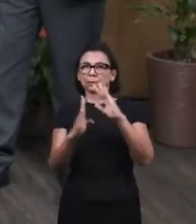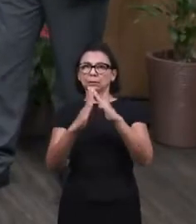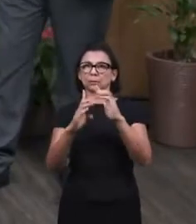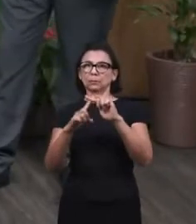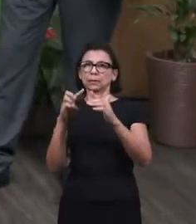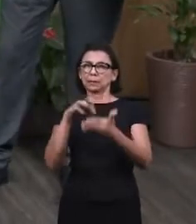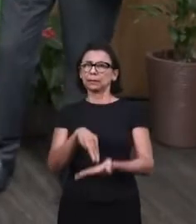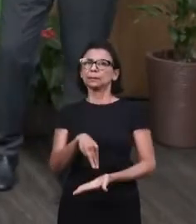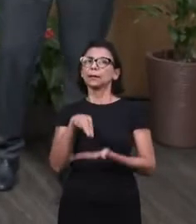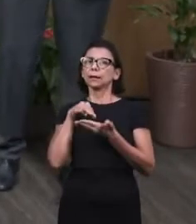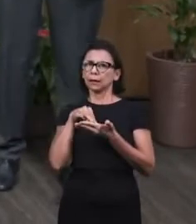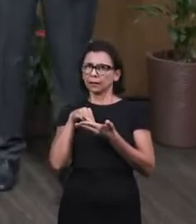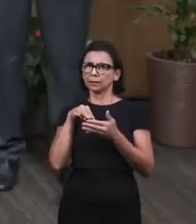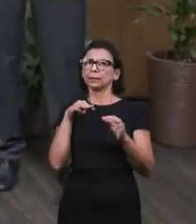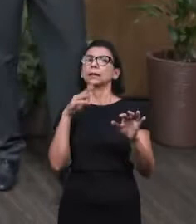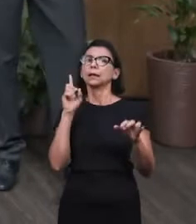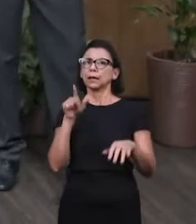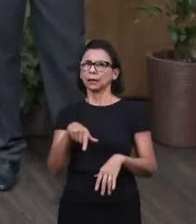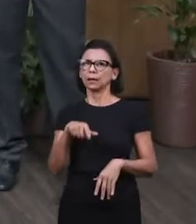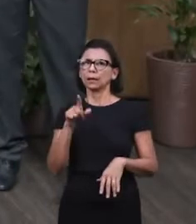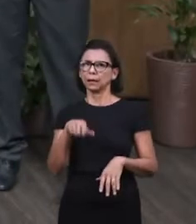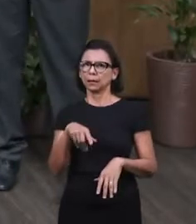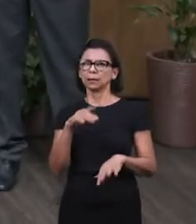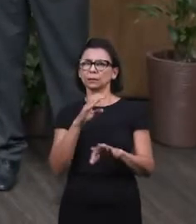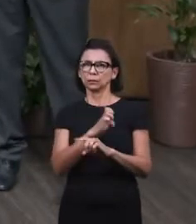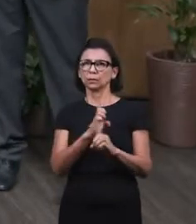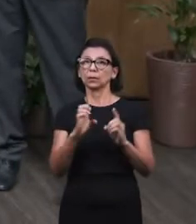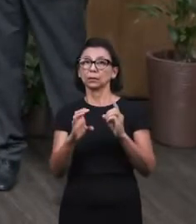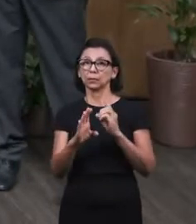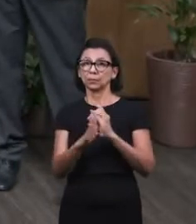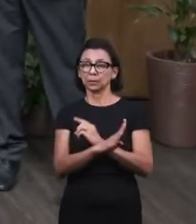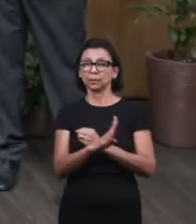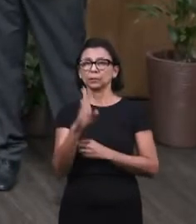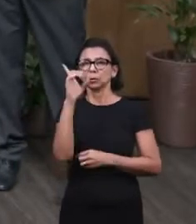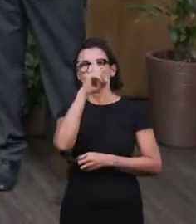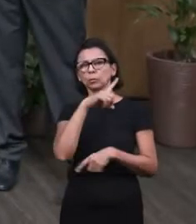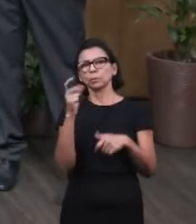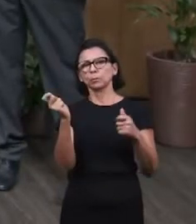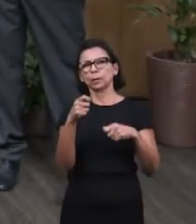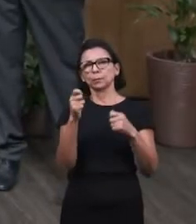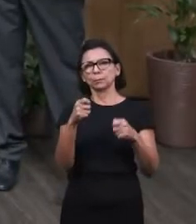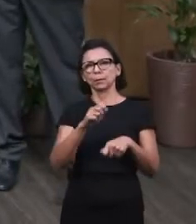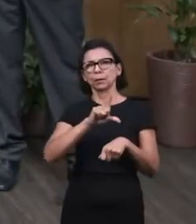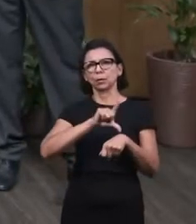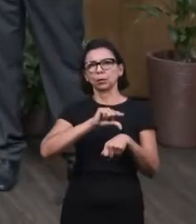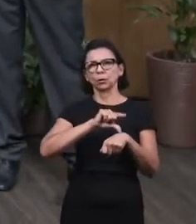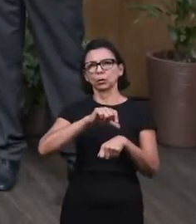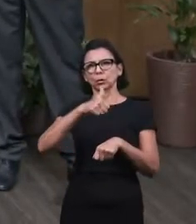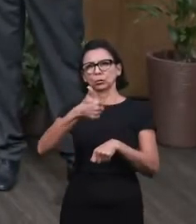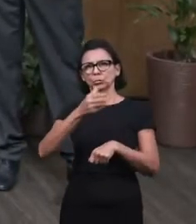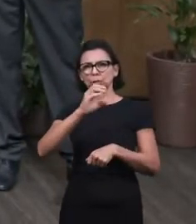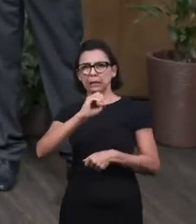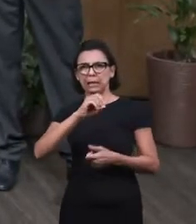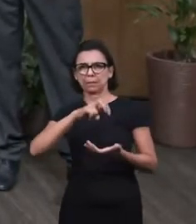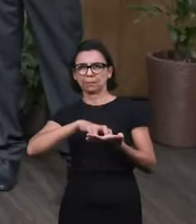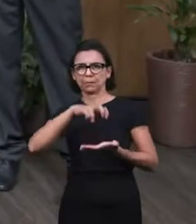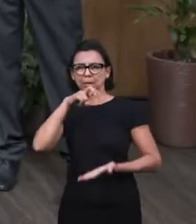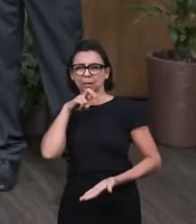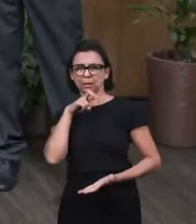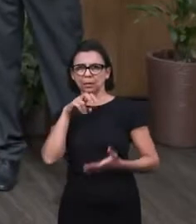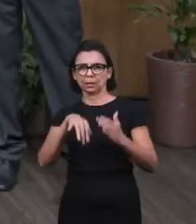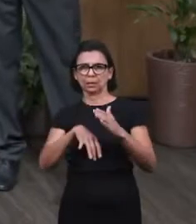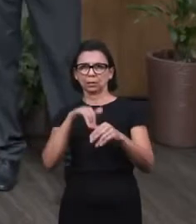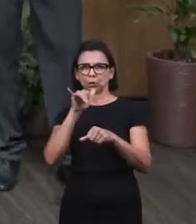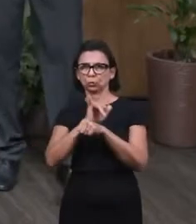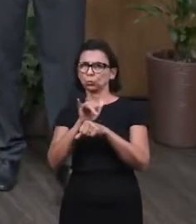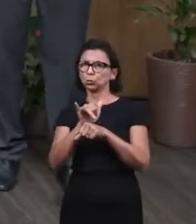Maranatha Christian Church, the Sunday Bible School, which takes place every Sunday at 10 a.m. through our